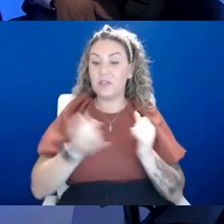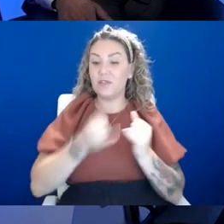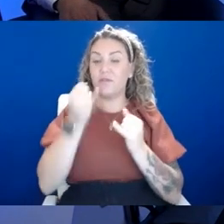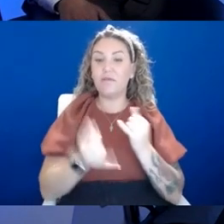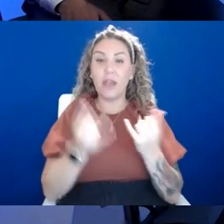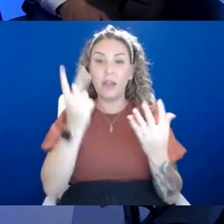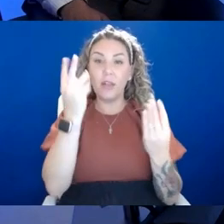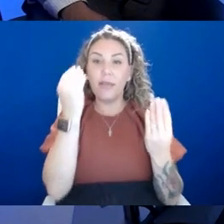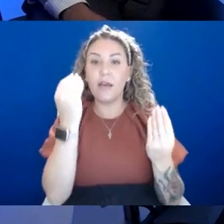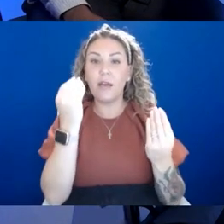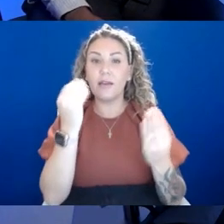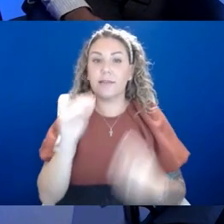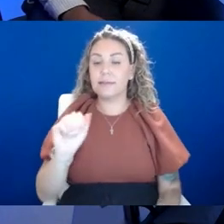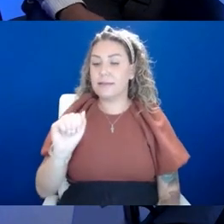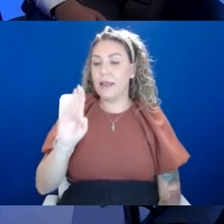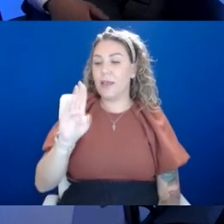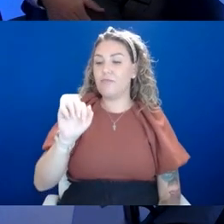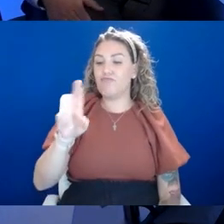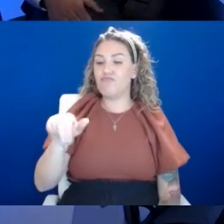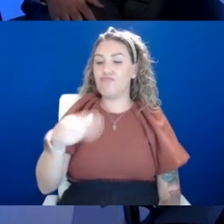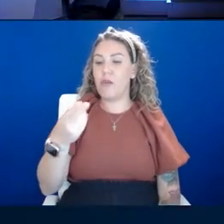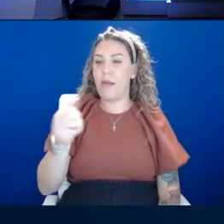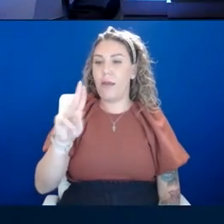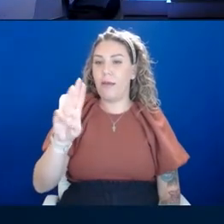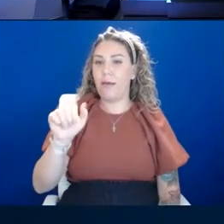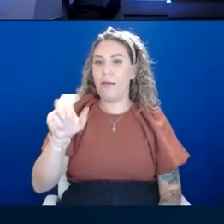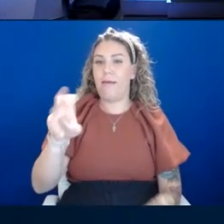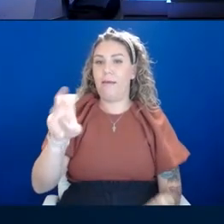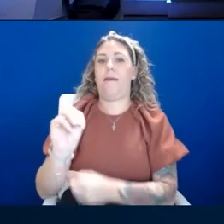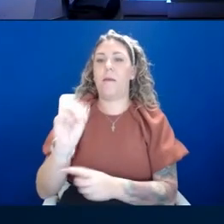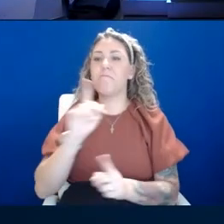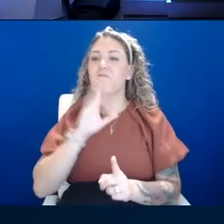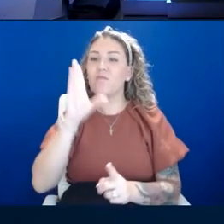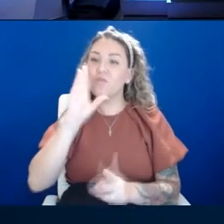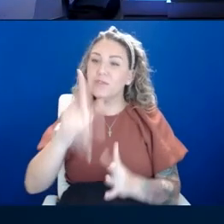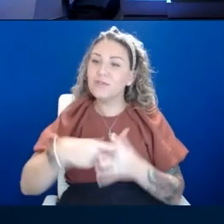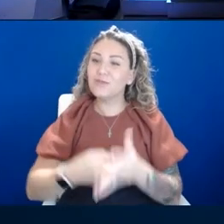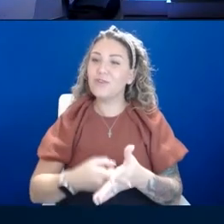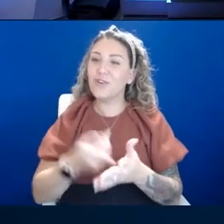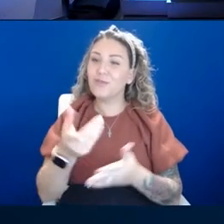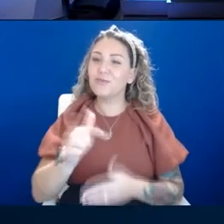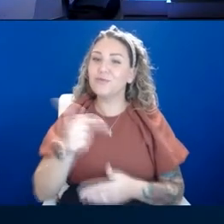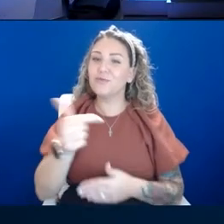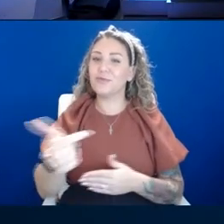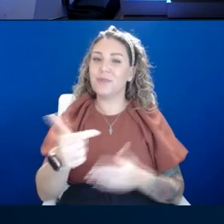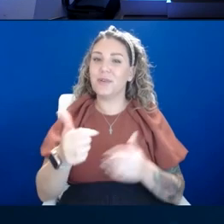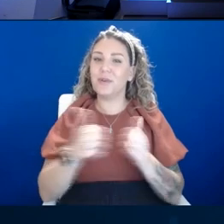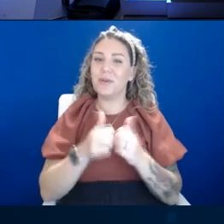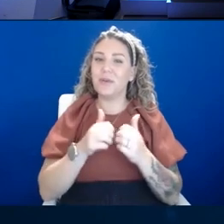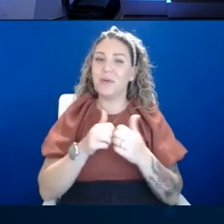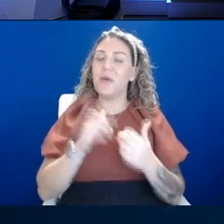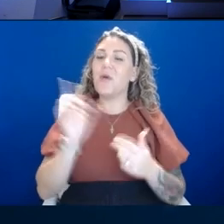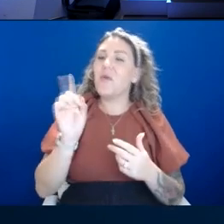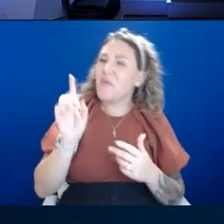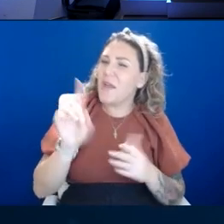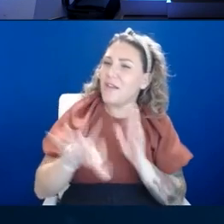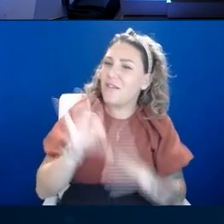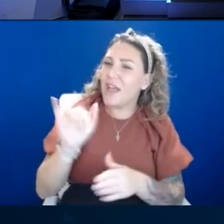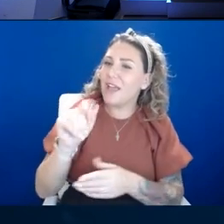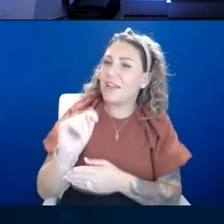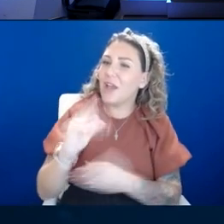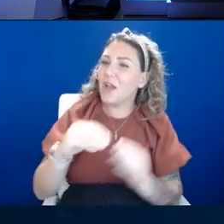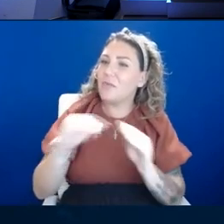Abraham, I'm going to start with you and I'm just going to, um, start you off with Joellen's question. Where can I find out more about your project